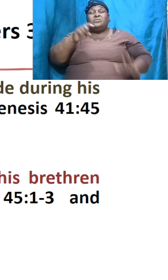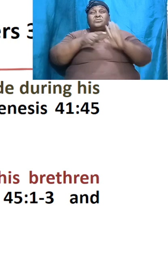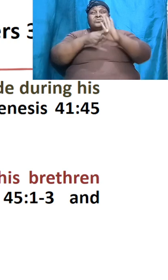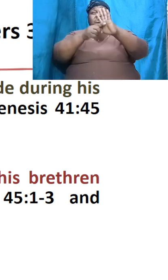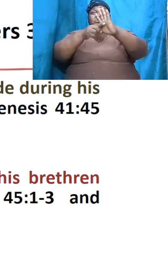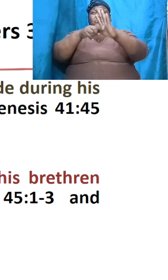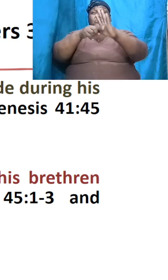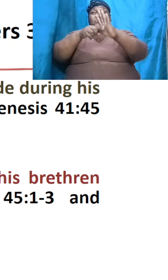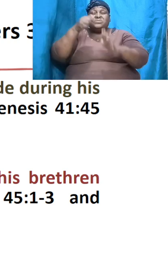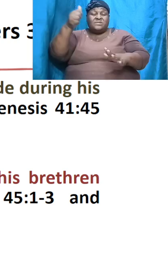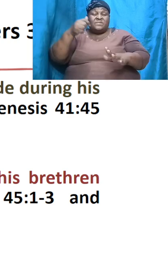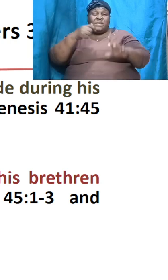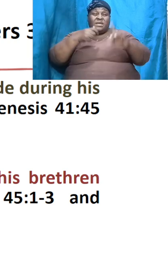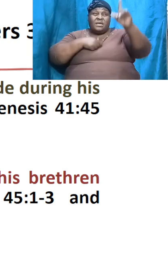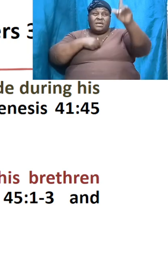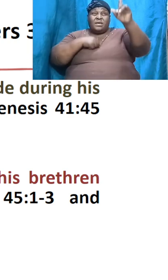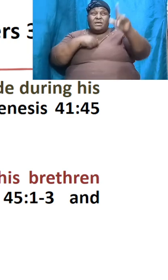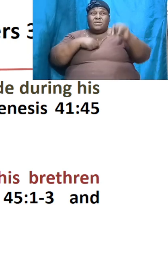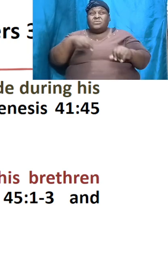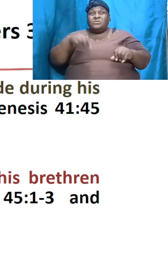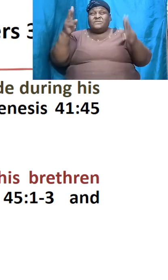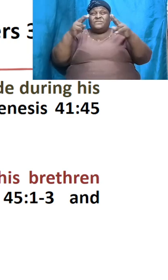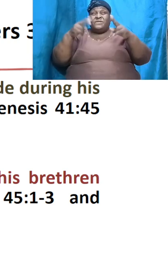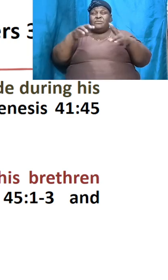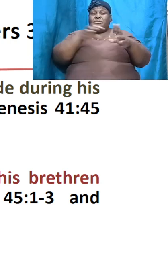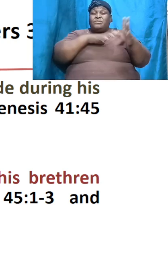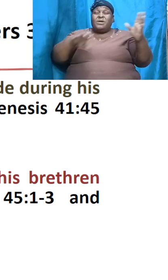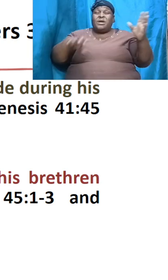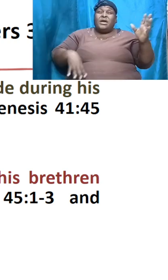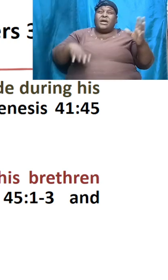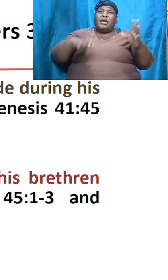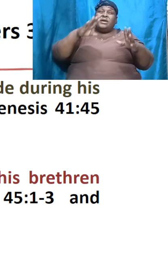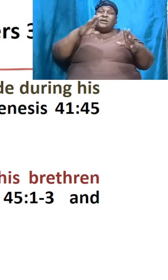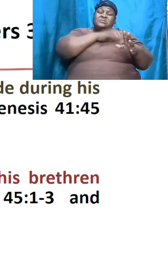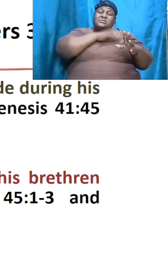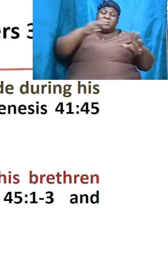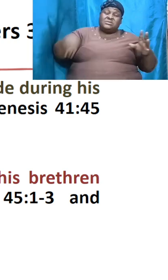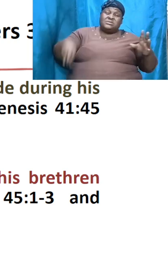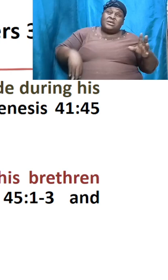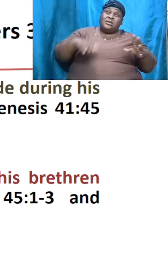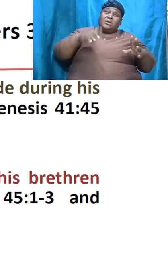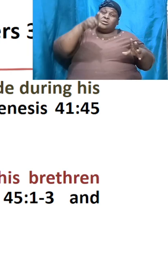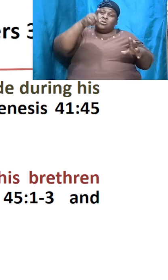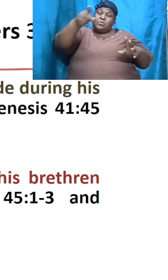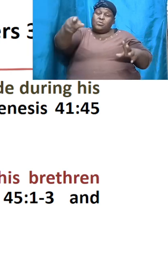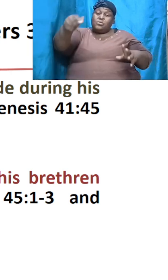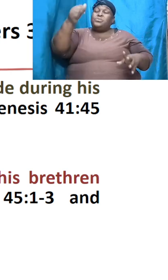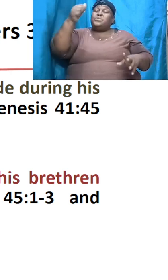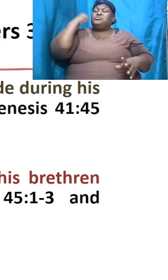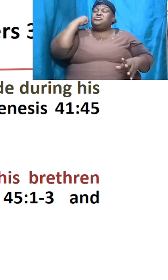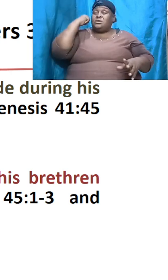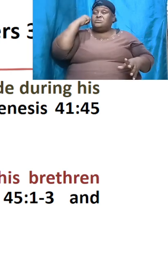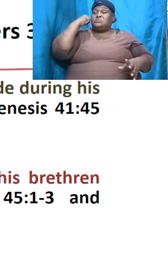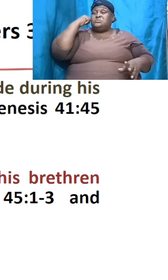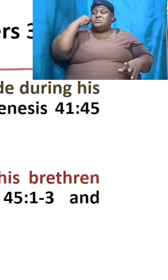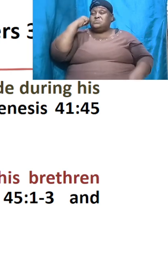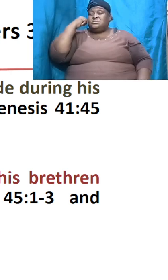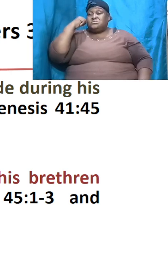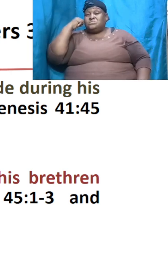was indeed the very Christ your Messiah that you rejected and on that second occasion